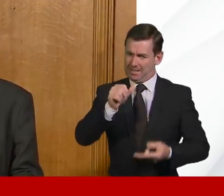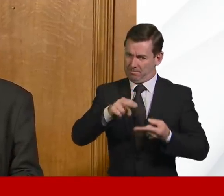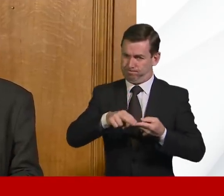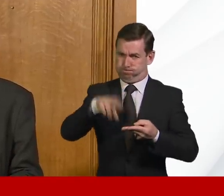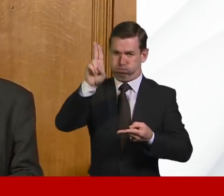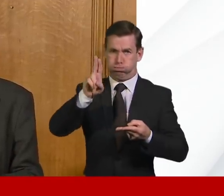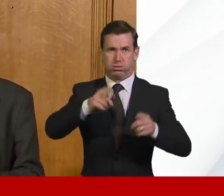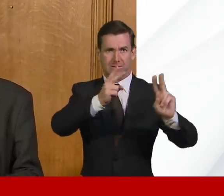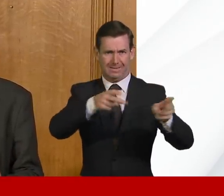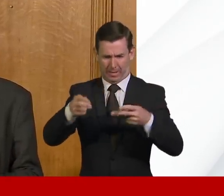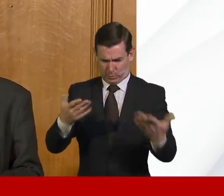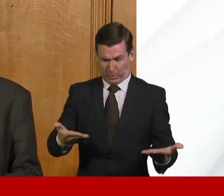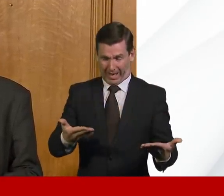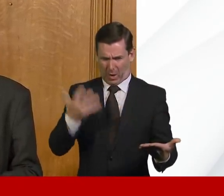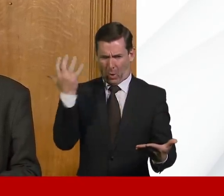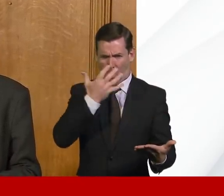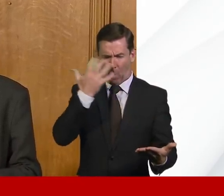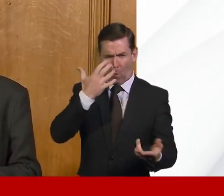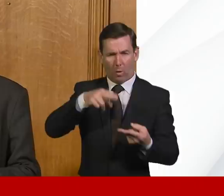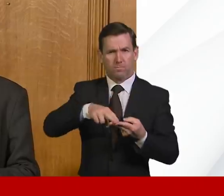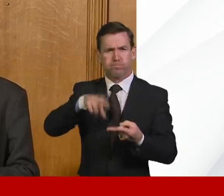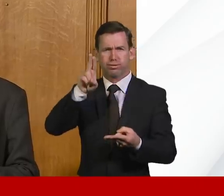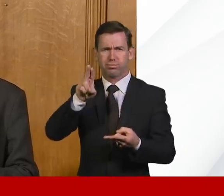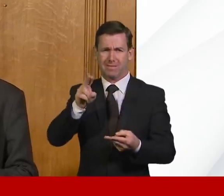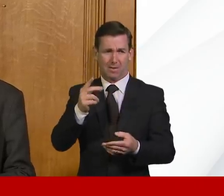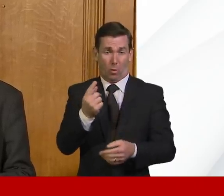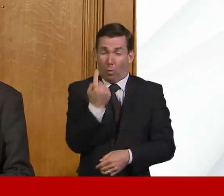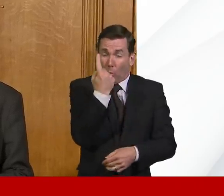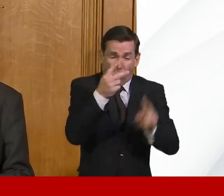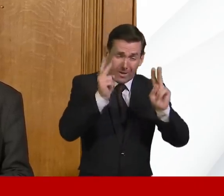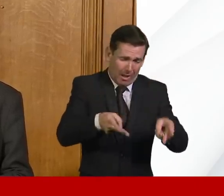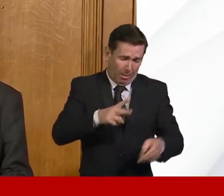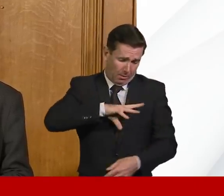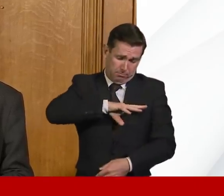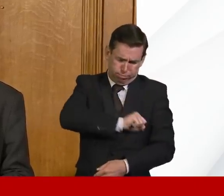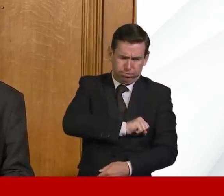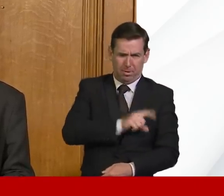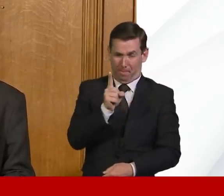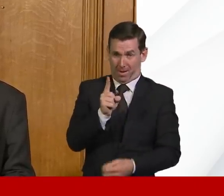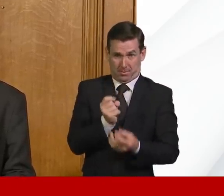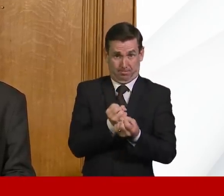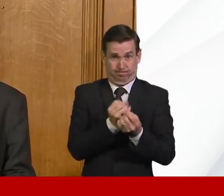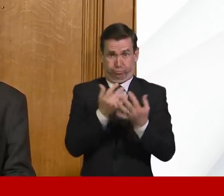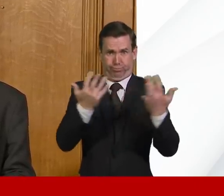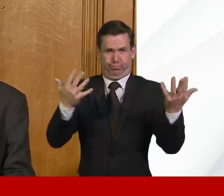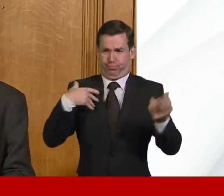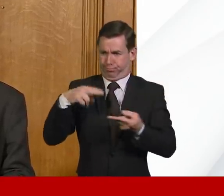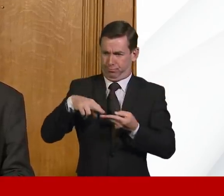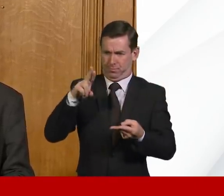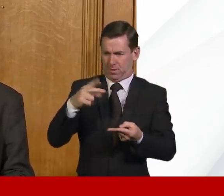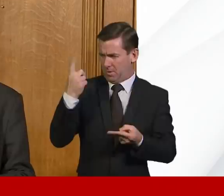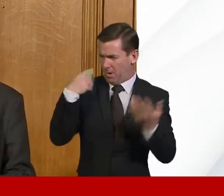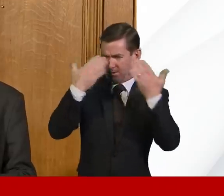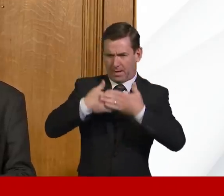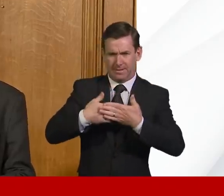today. And every death is tragic. And, of course, we need to do everything that we can to ensure that we don't lose the lives of